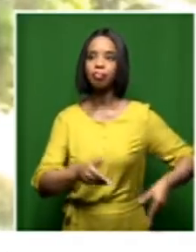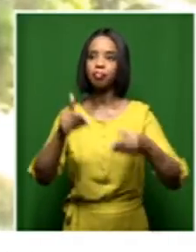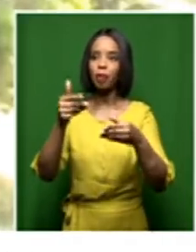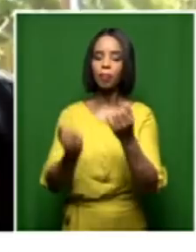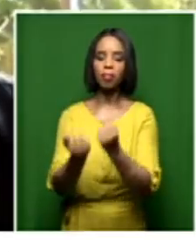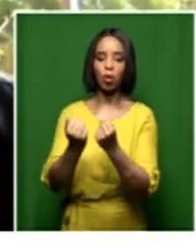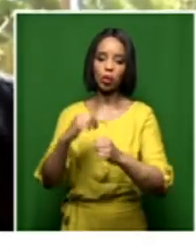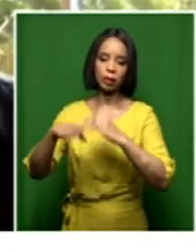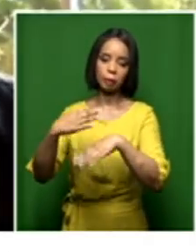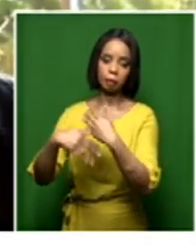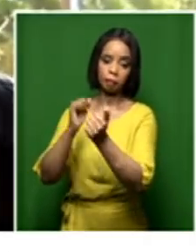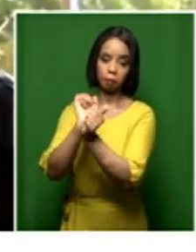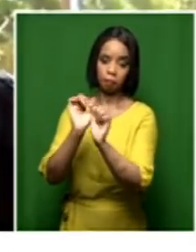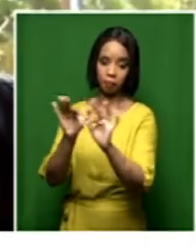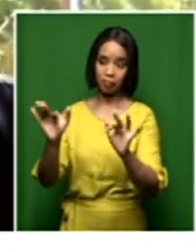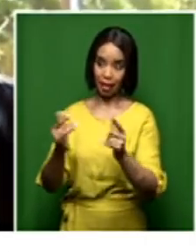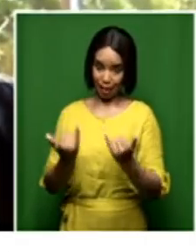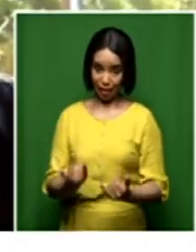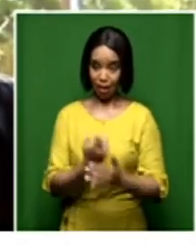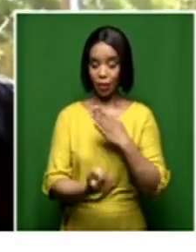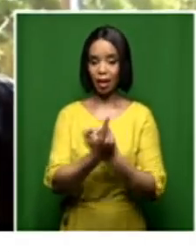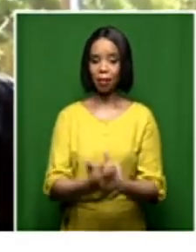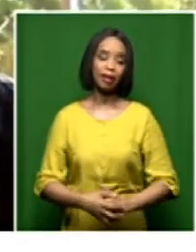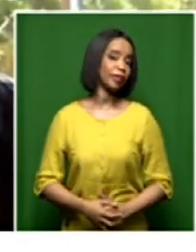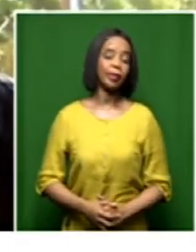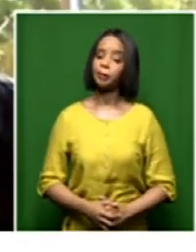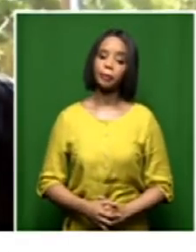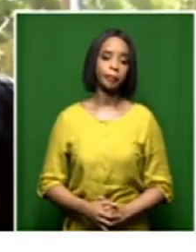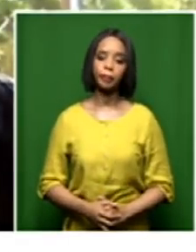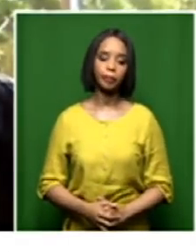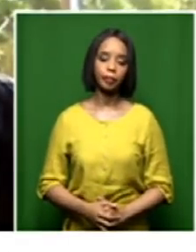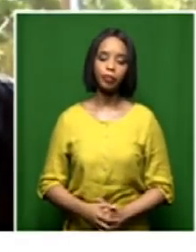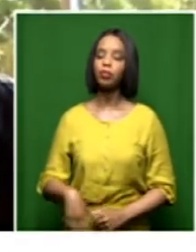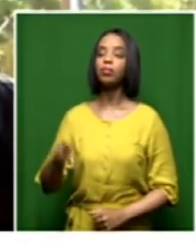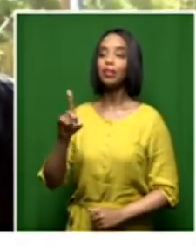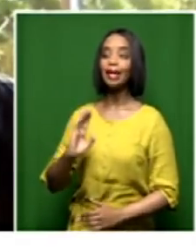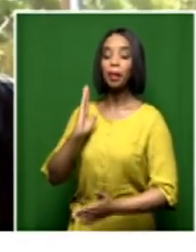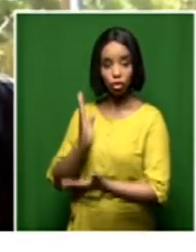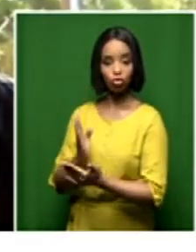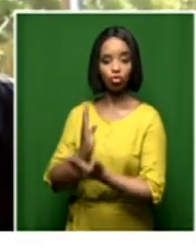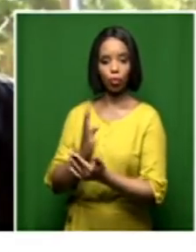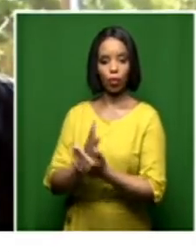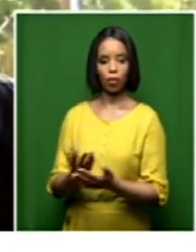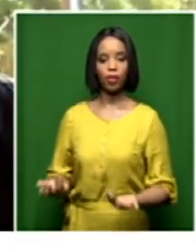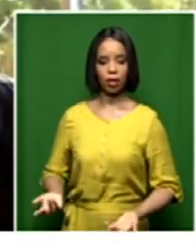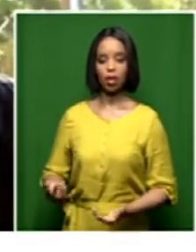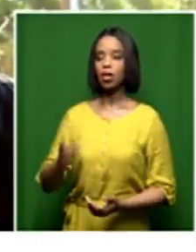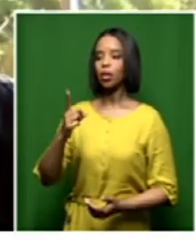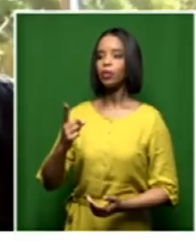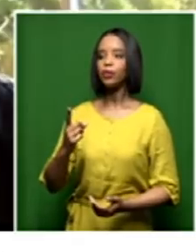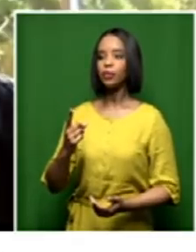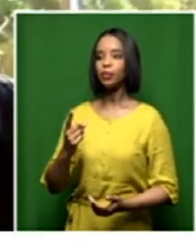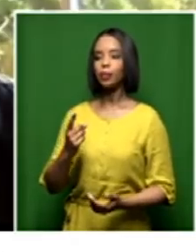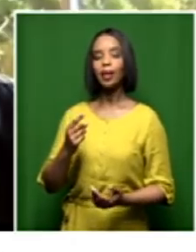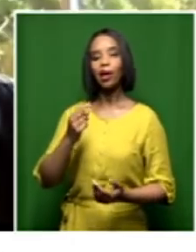But then surely, you cannot be satisfied as a committee, as an oversight body, Mr. Yankee, because the